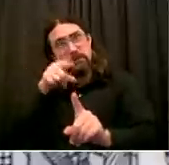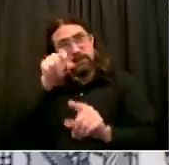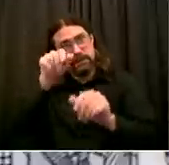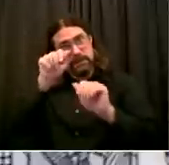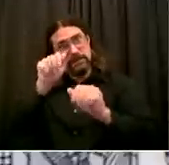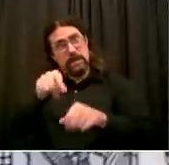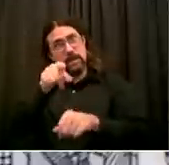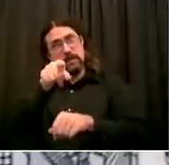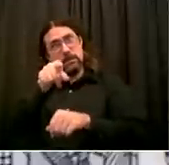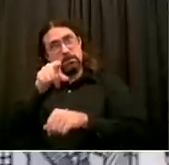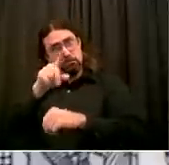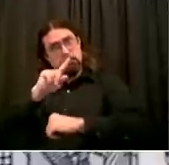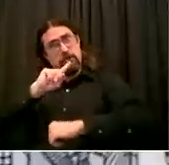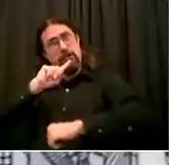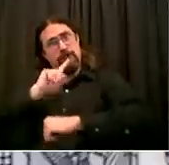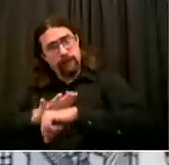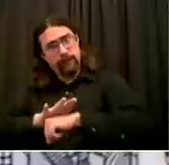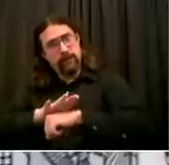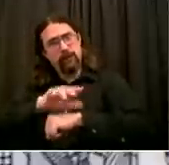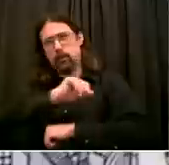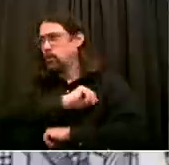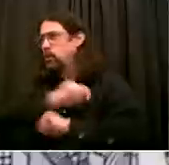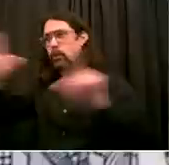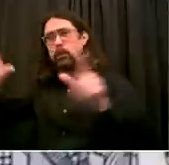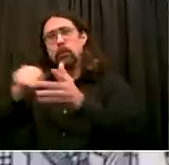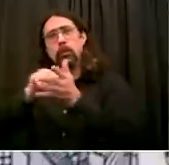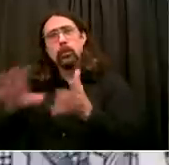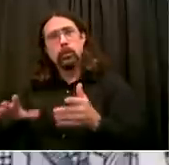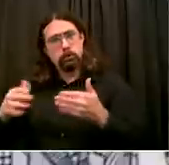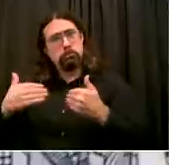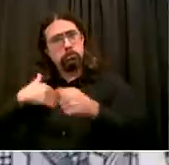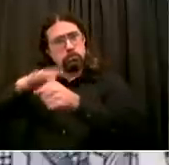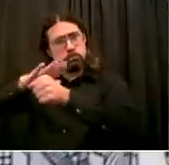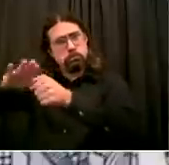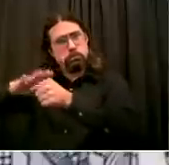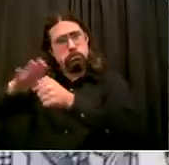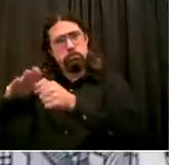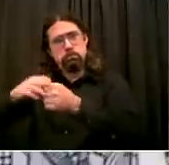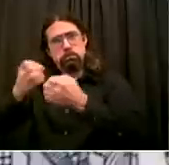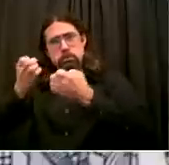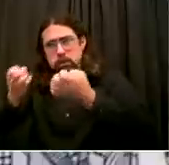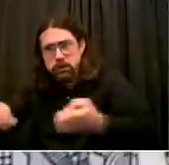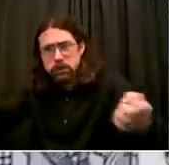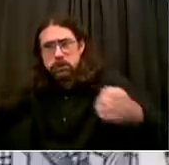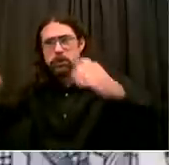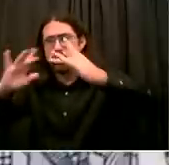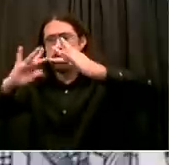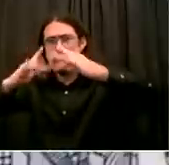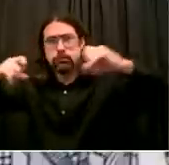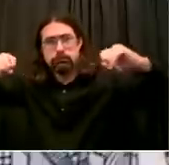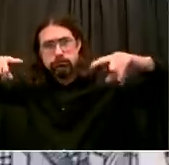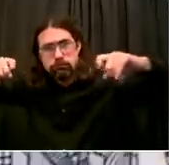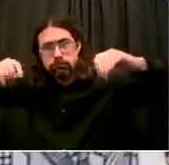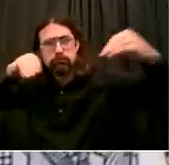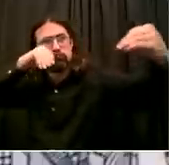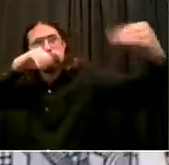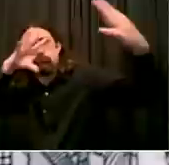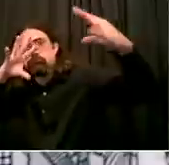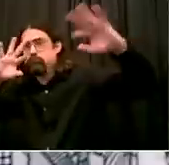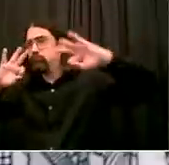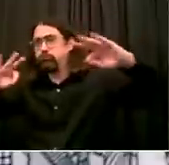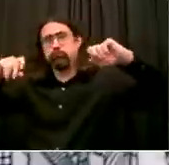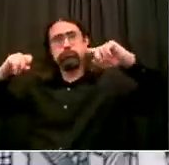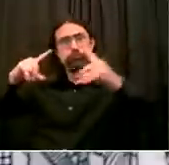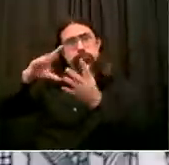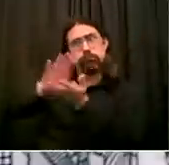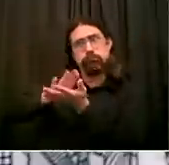for our school system. So we have that when we need to use it. And if there were a blizzard, that's what we would activate,